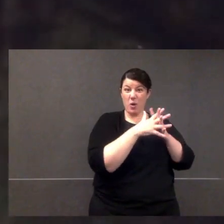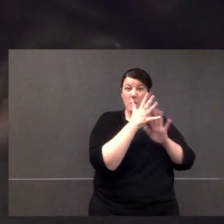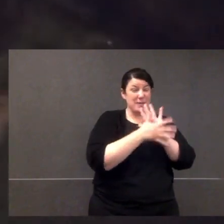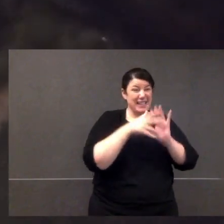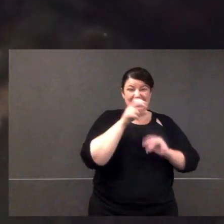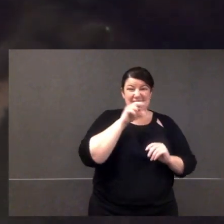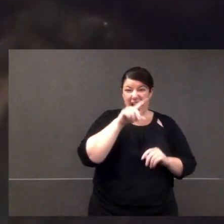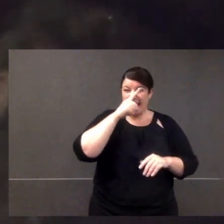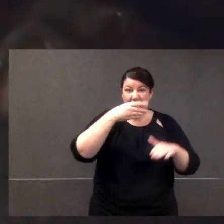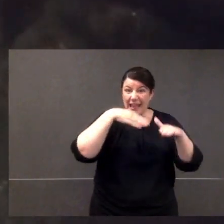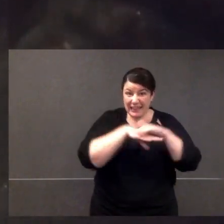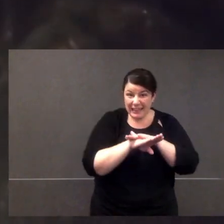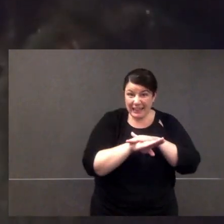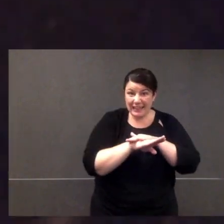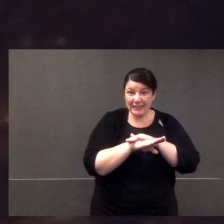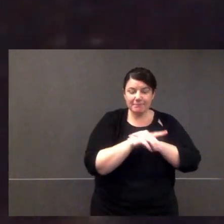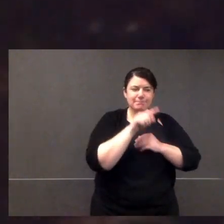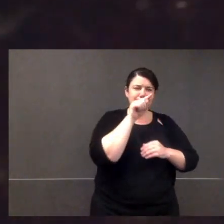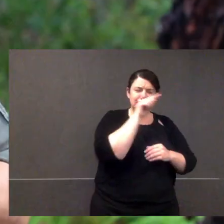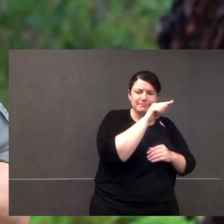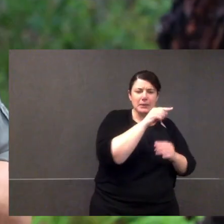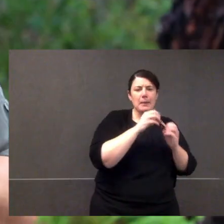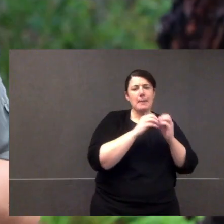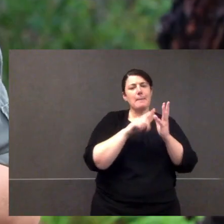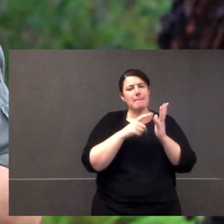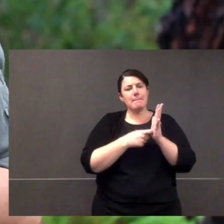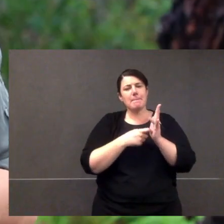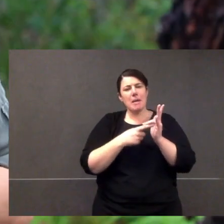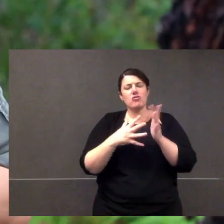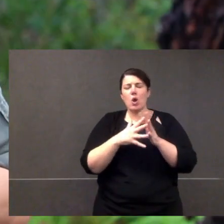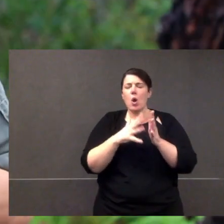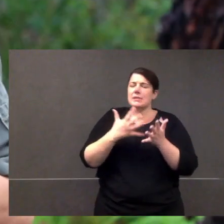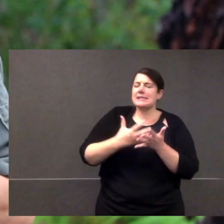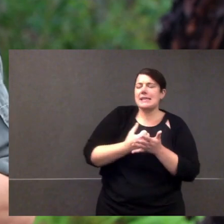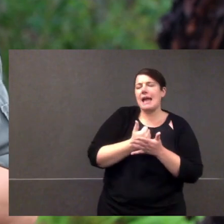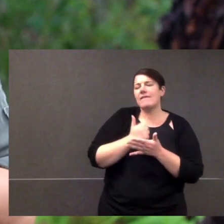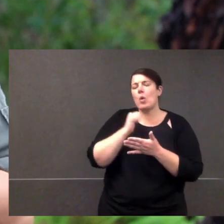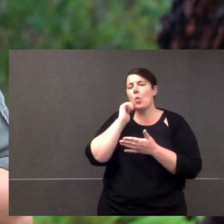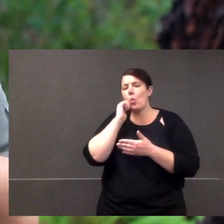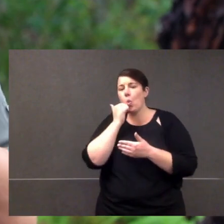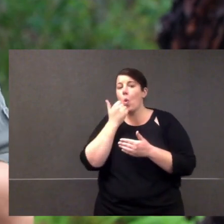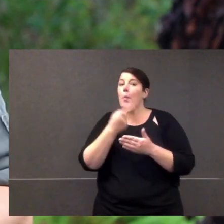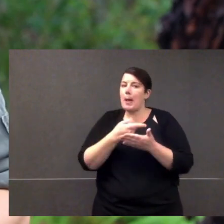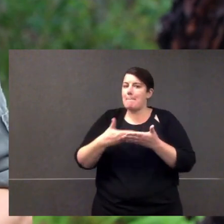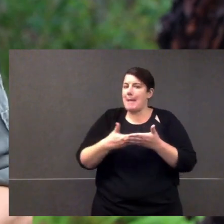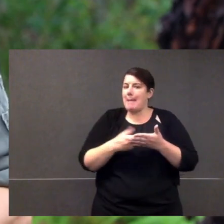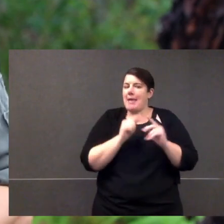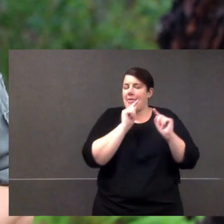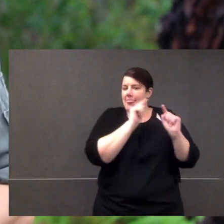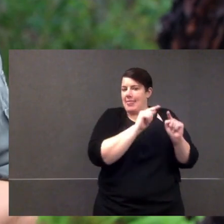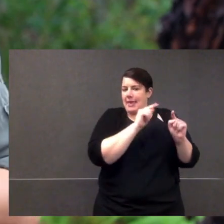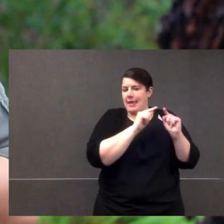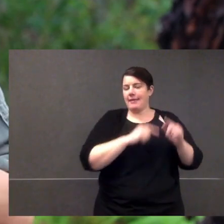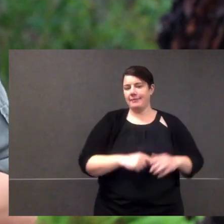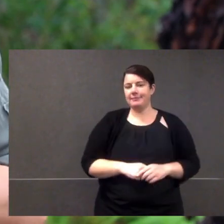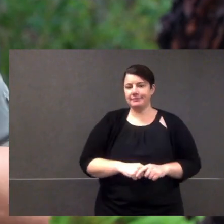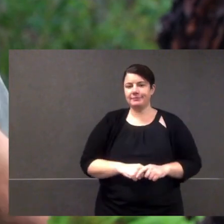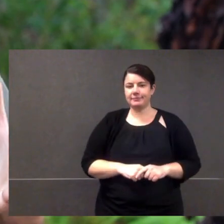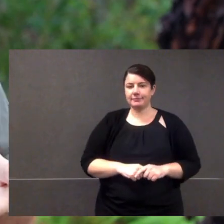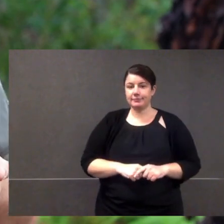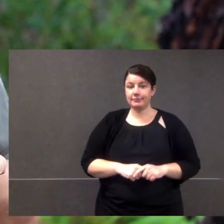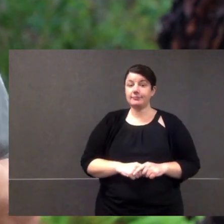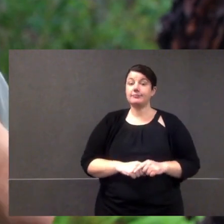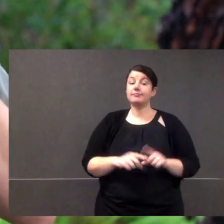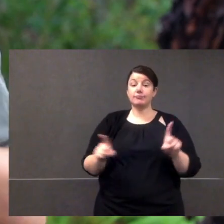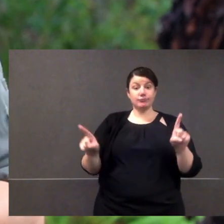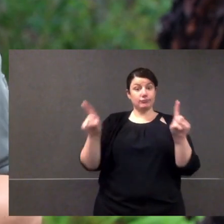underwater to go up into their burrow, so the snake can't even get in there. But once inside that burrow, it's safe, it's dark, it's warm, and that's where they